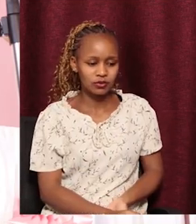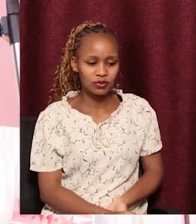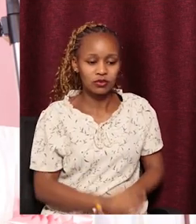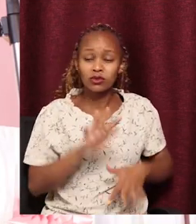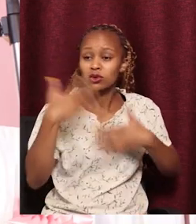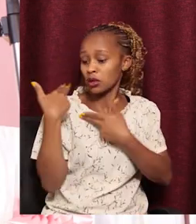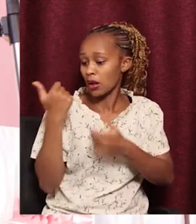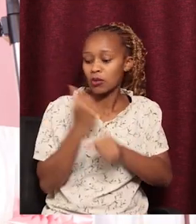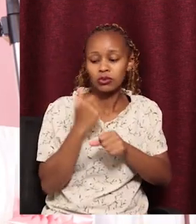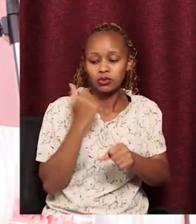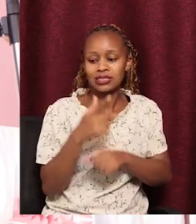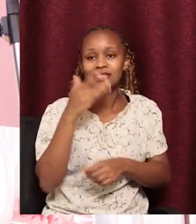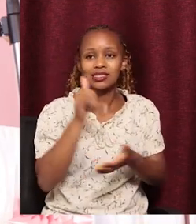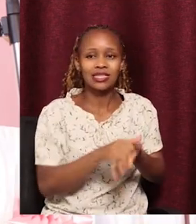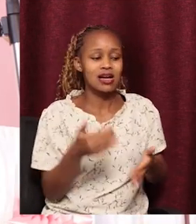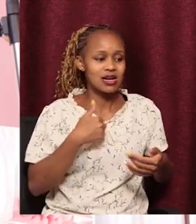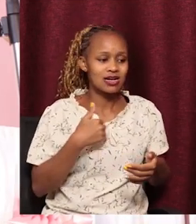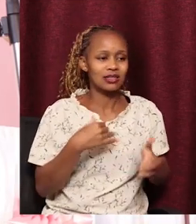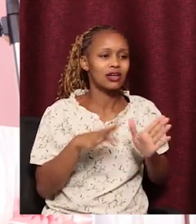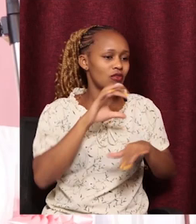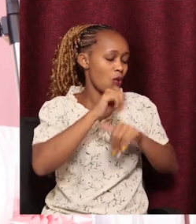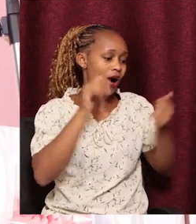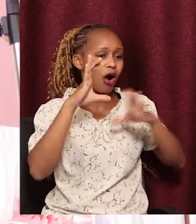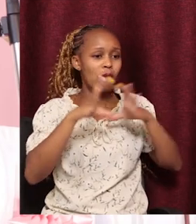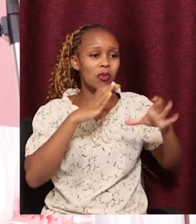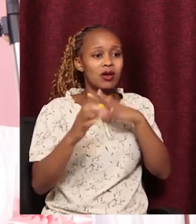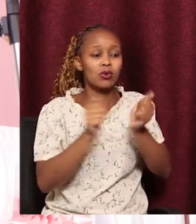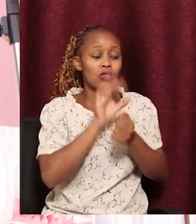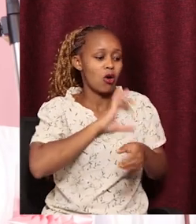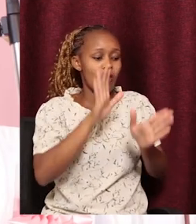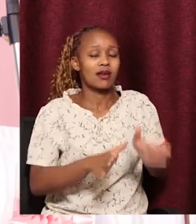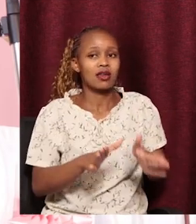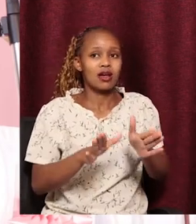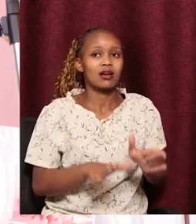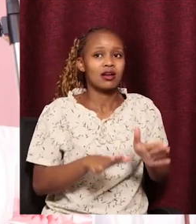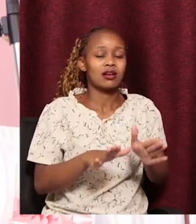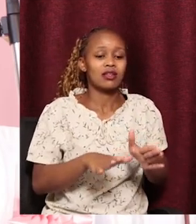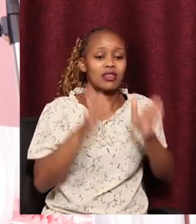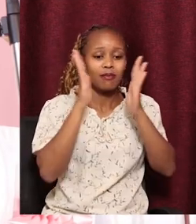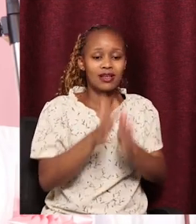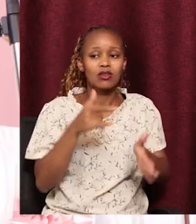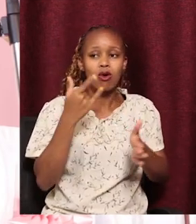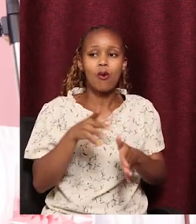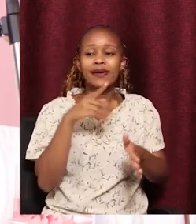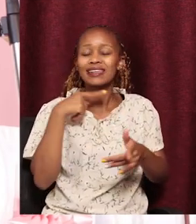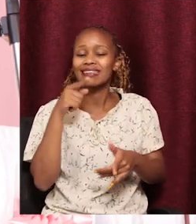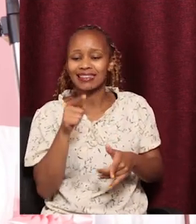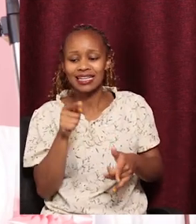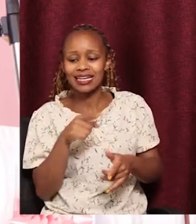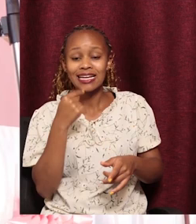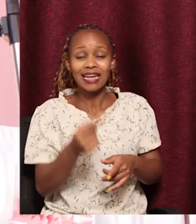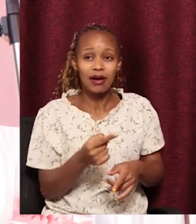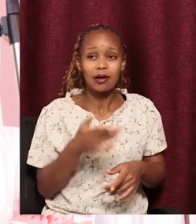What you need to do is now to have a proper conversation with the owner, the conductor of the orchestra. Let